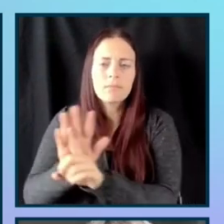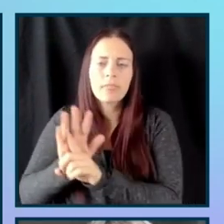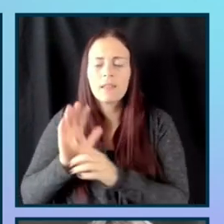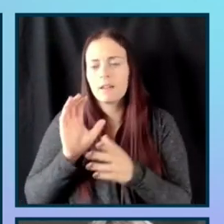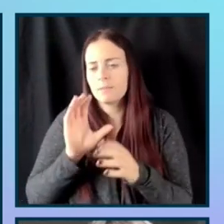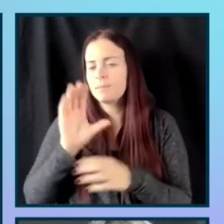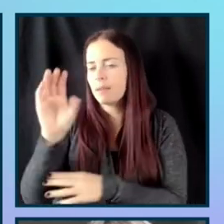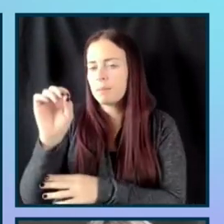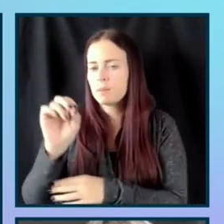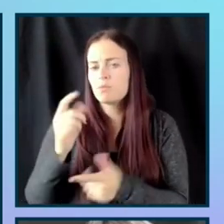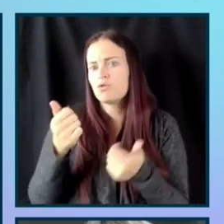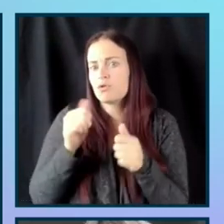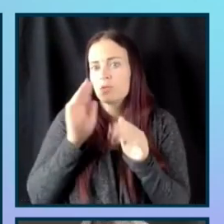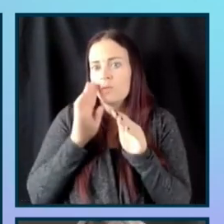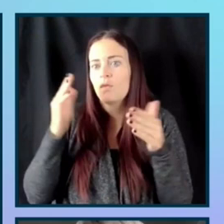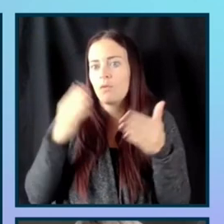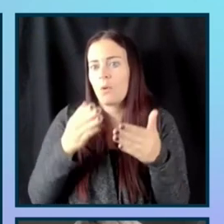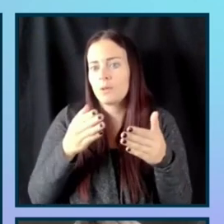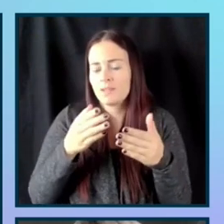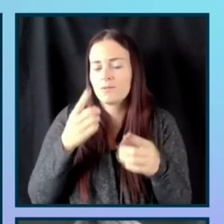to focus on in this presentation.